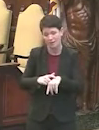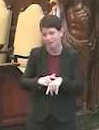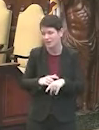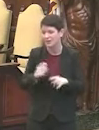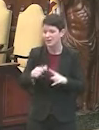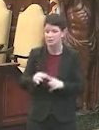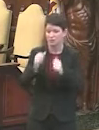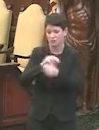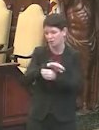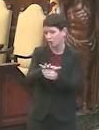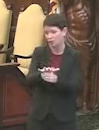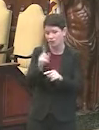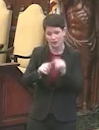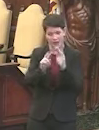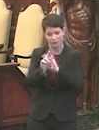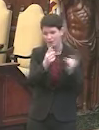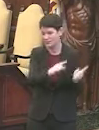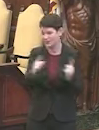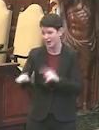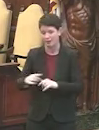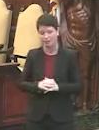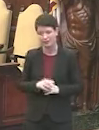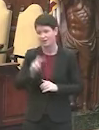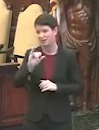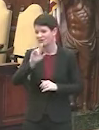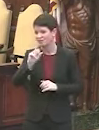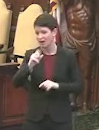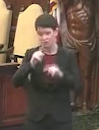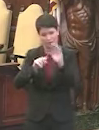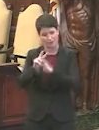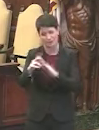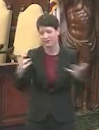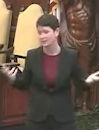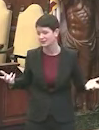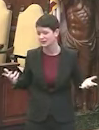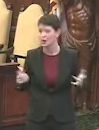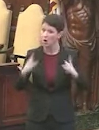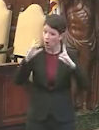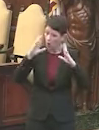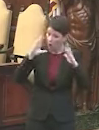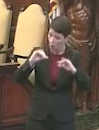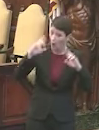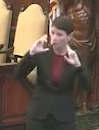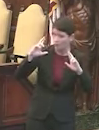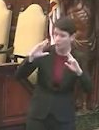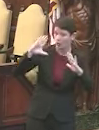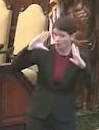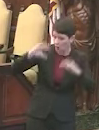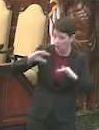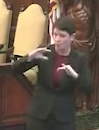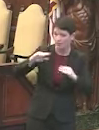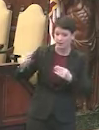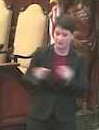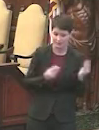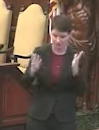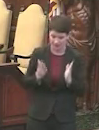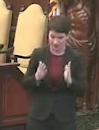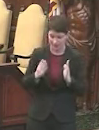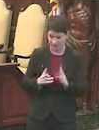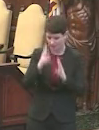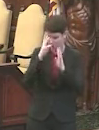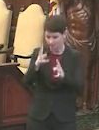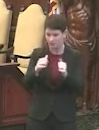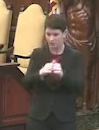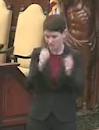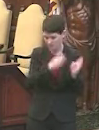especially with this COVID, with this virus. So we're hoping, we're hoping the mediator comes up